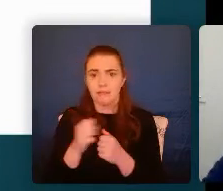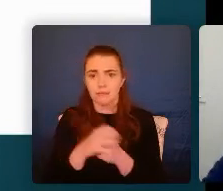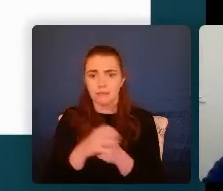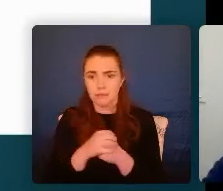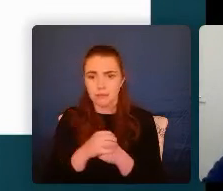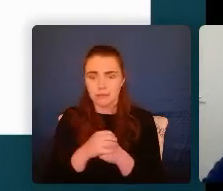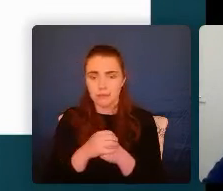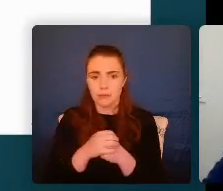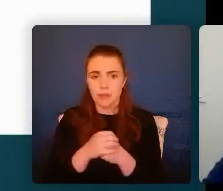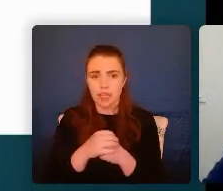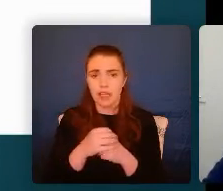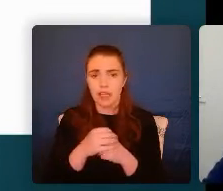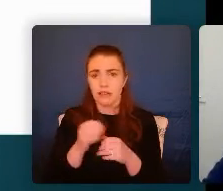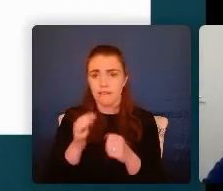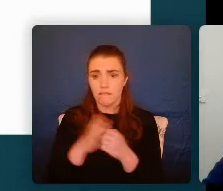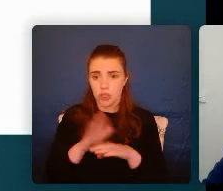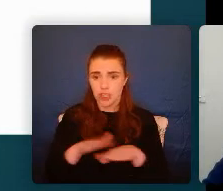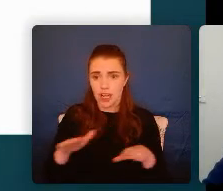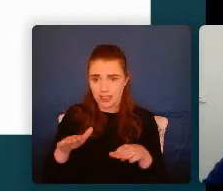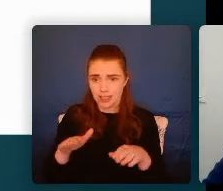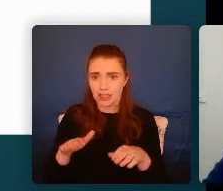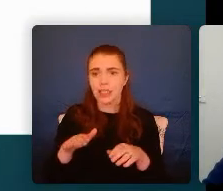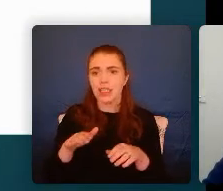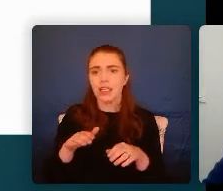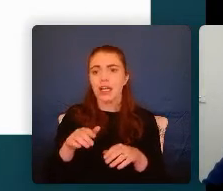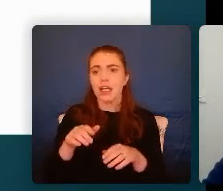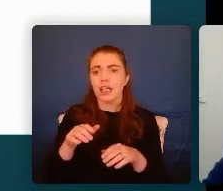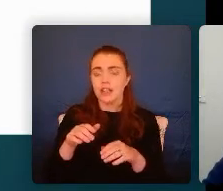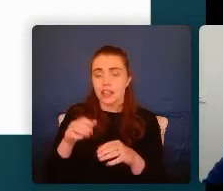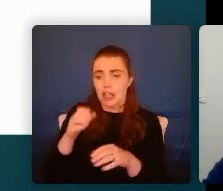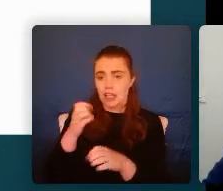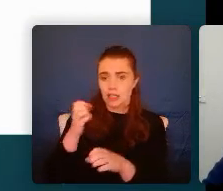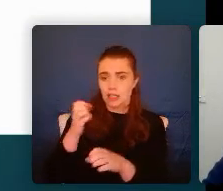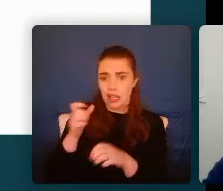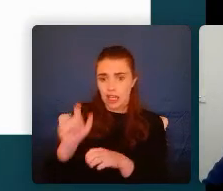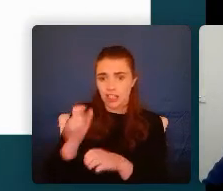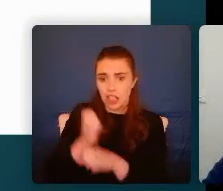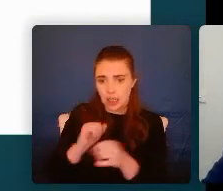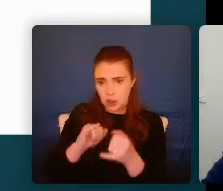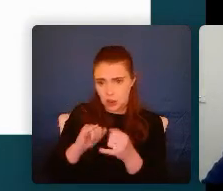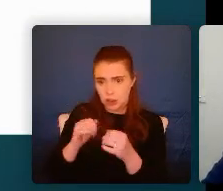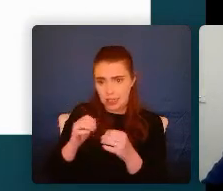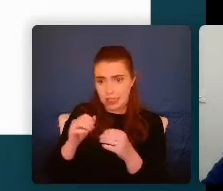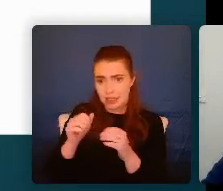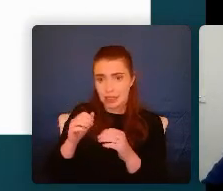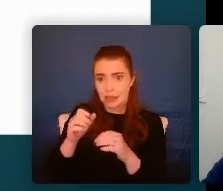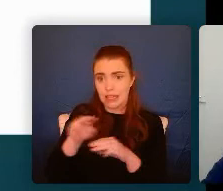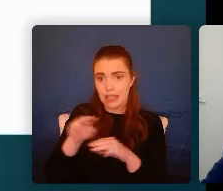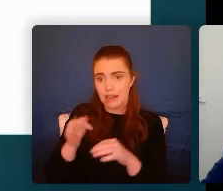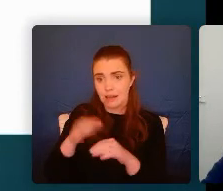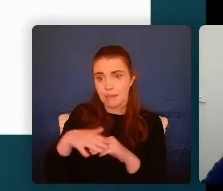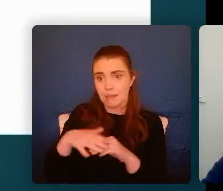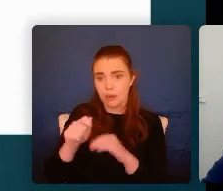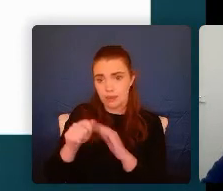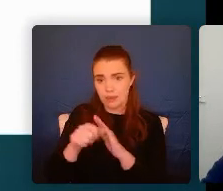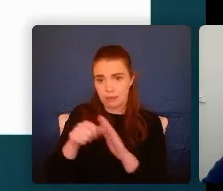ACEs within childhood, the more ACEs that a person experiences, the more likely they are to experience very significant challenges